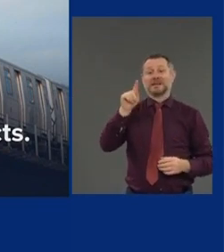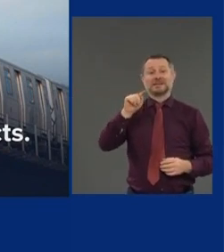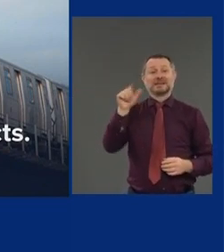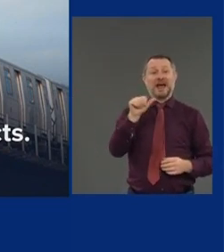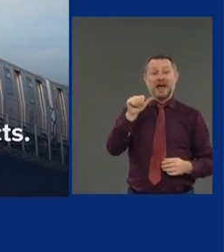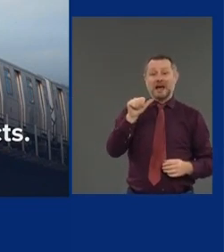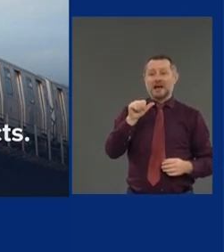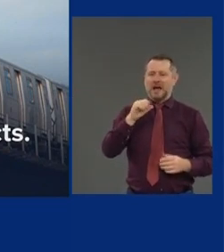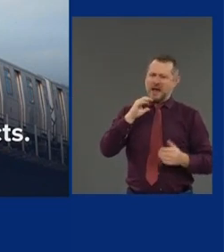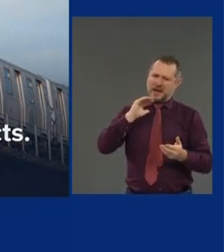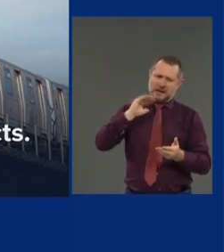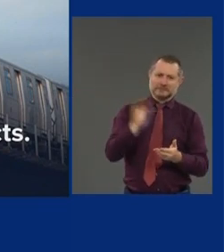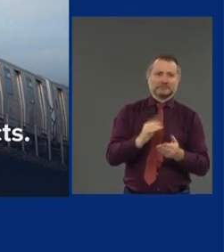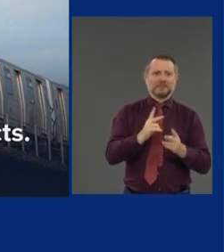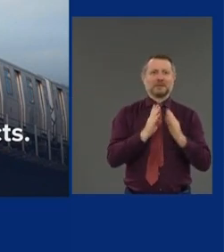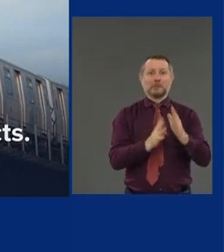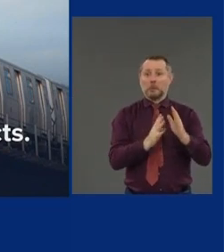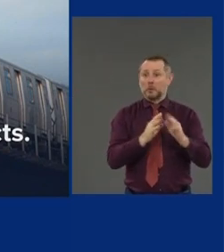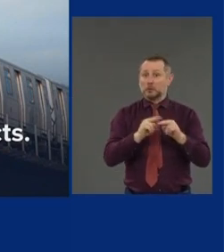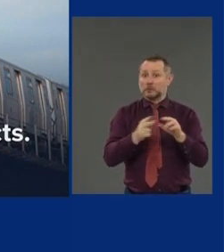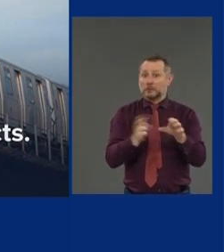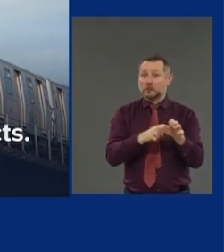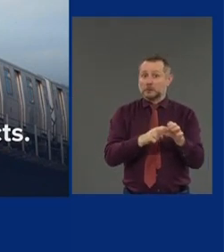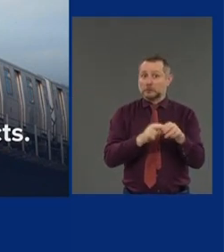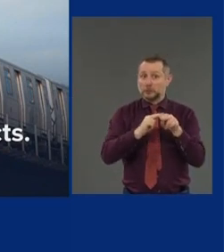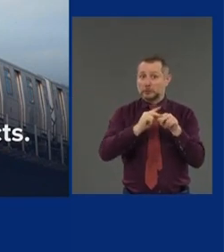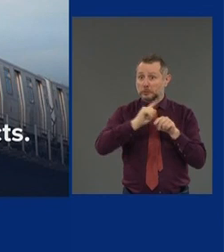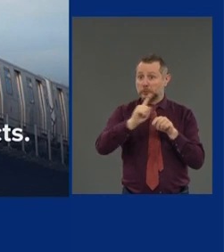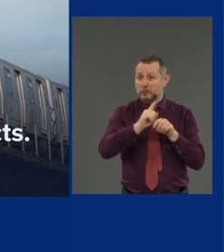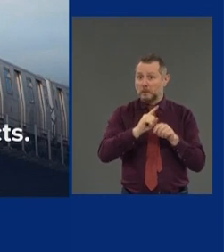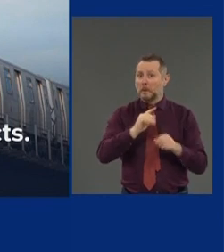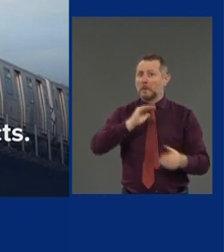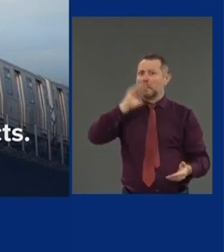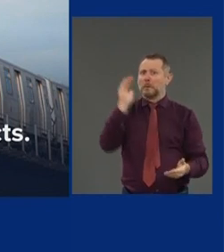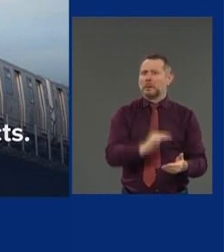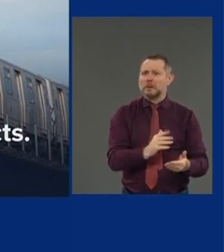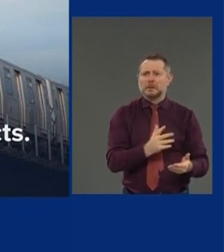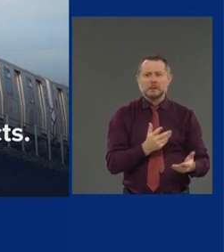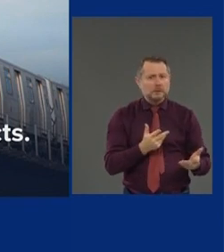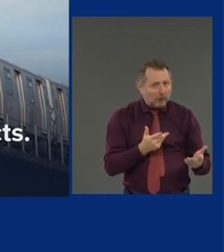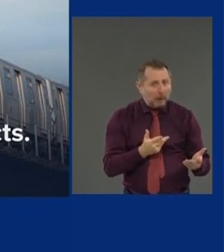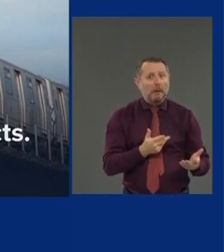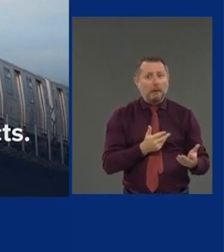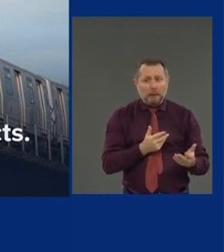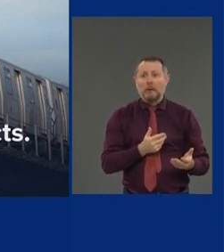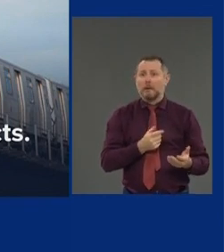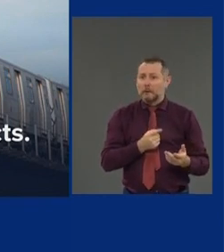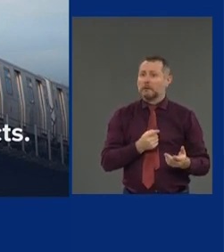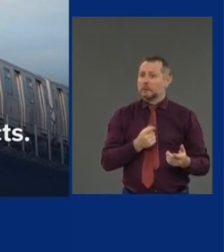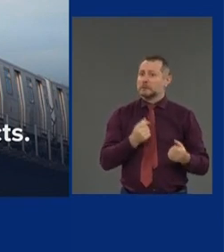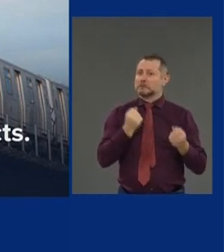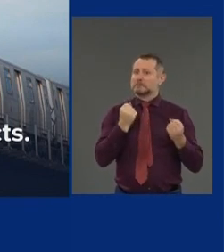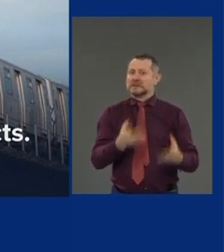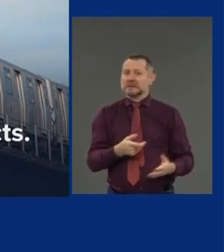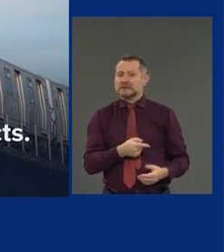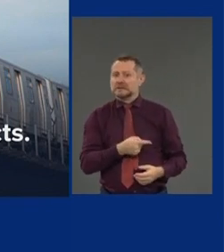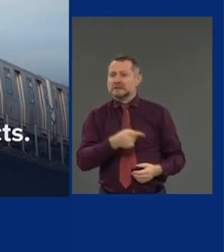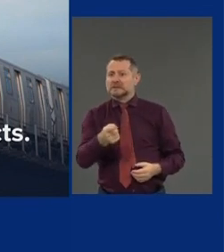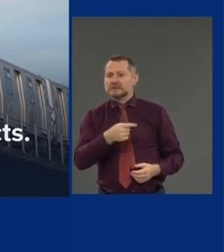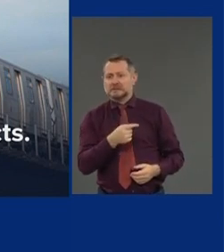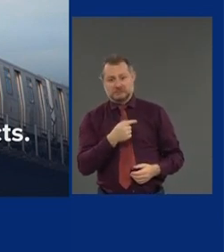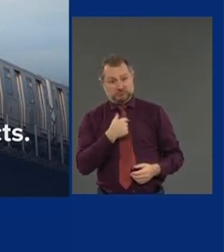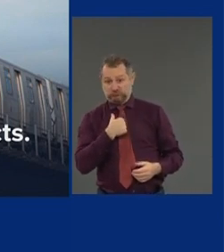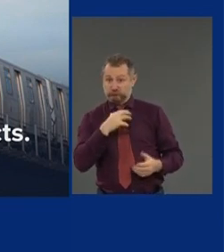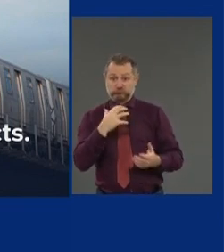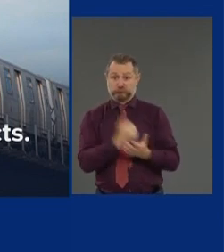ridership was down at 1.92%. That's bad for many reasons, it's also good for many reasons,